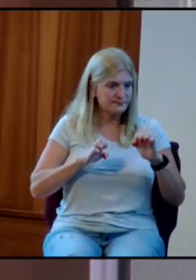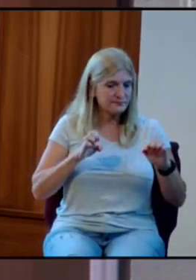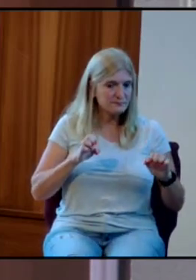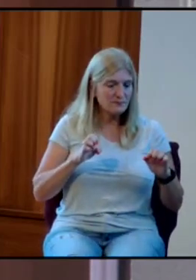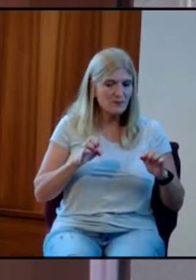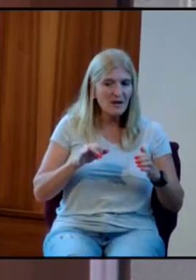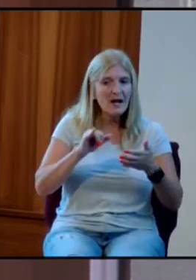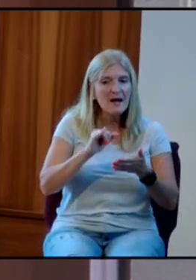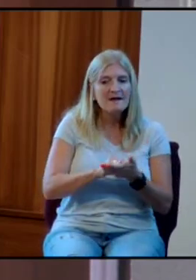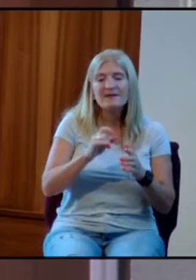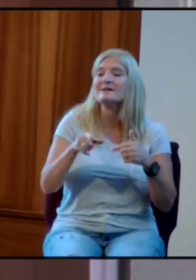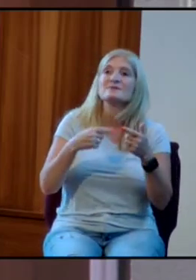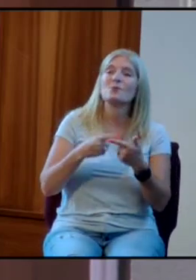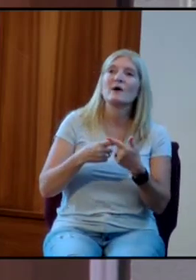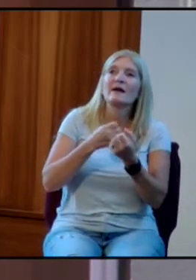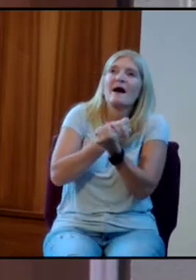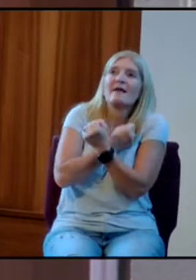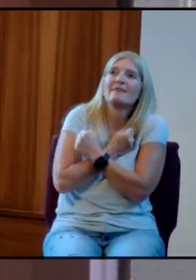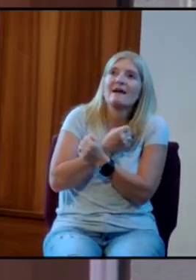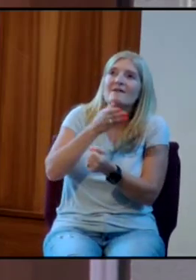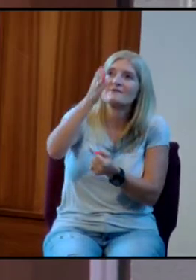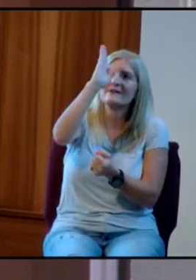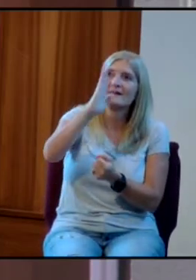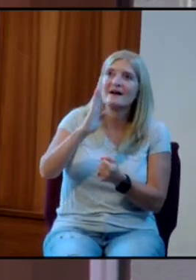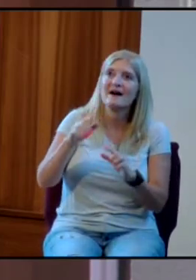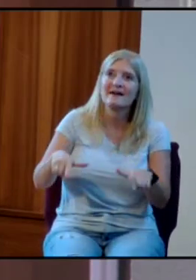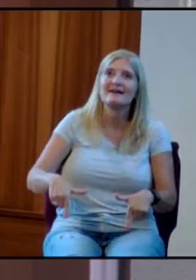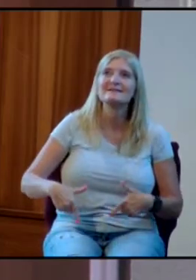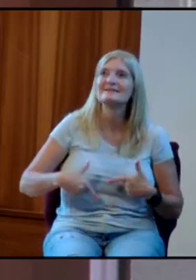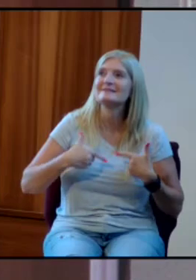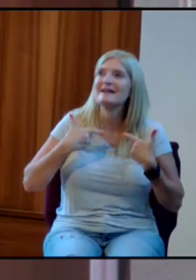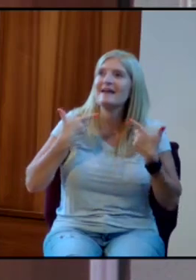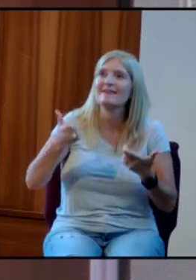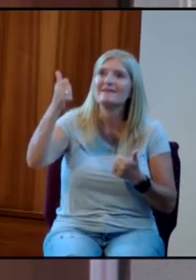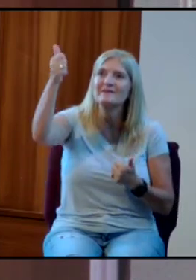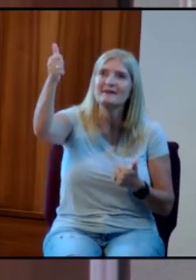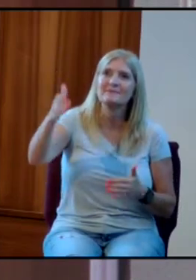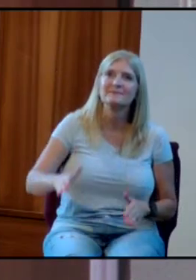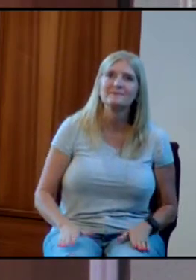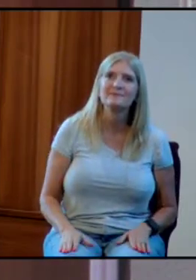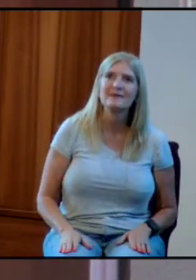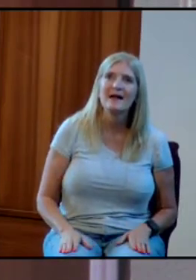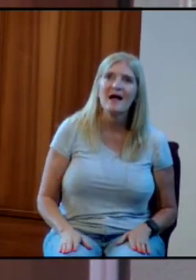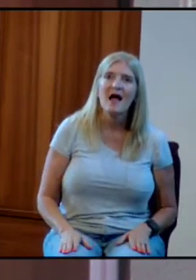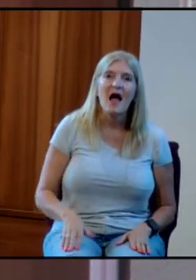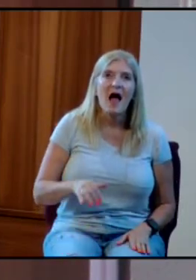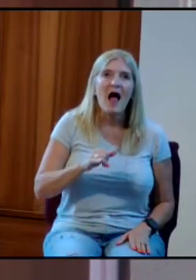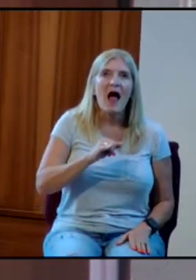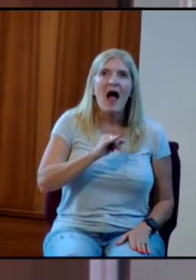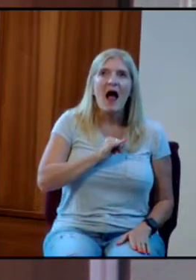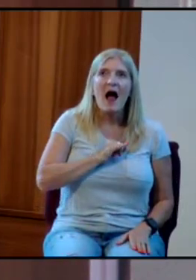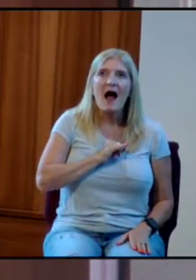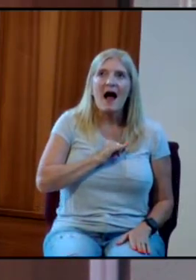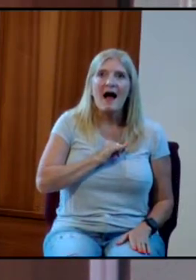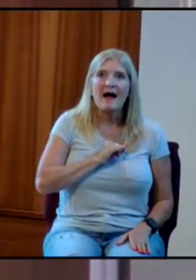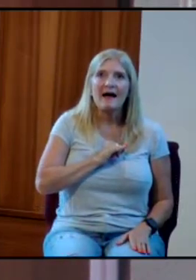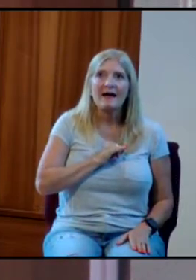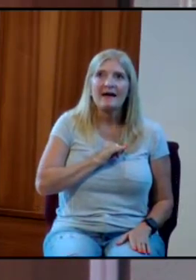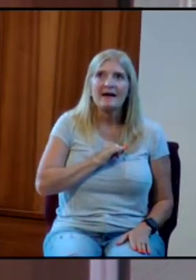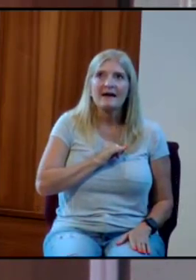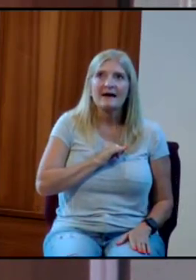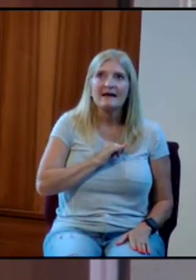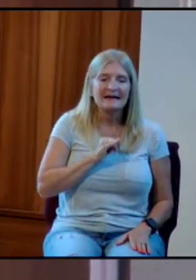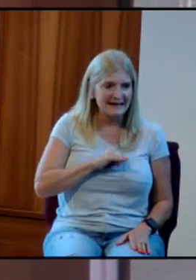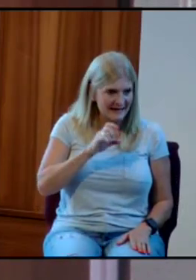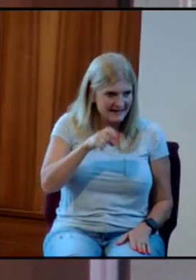come to love God as a living being. Church, at some point, God has to stop being an idea